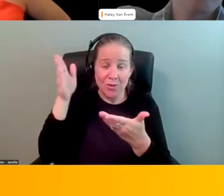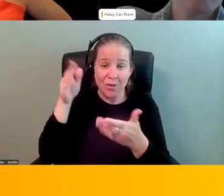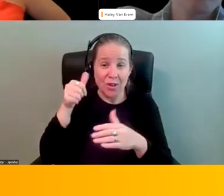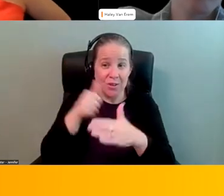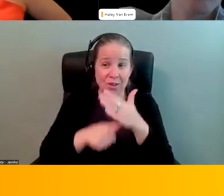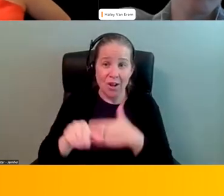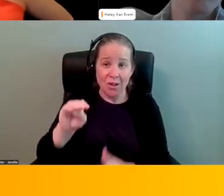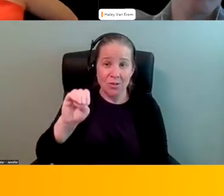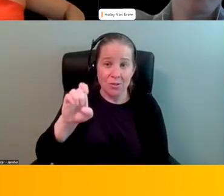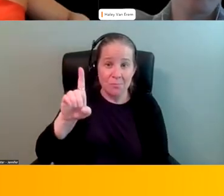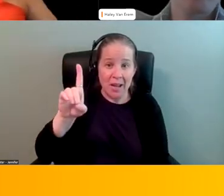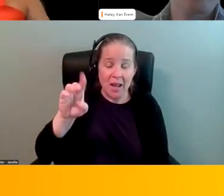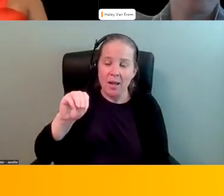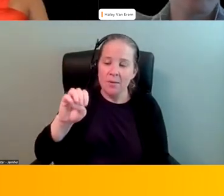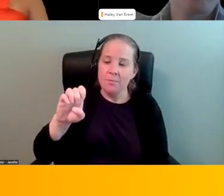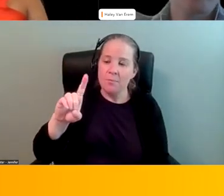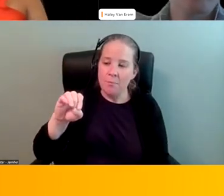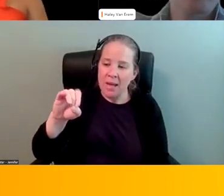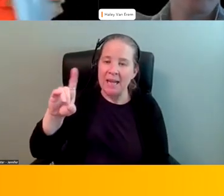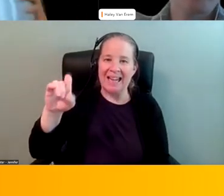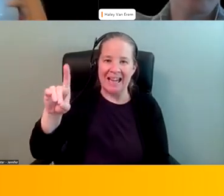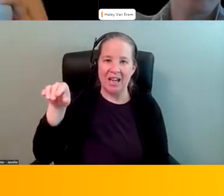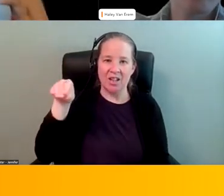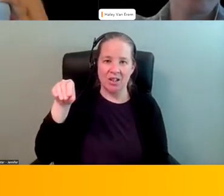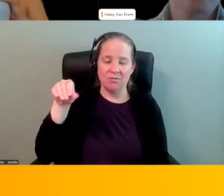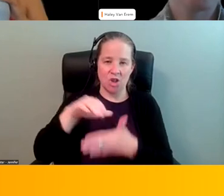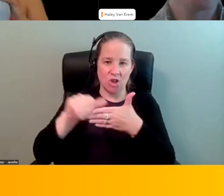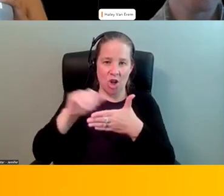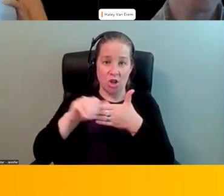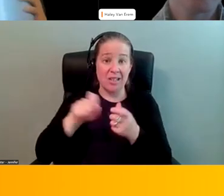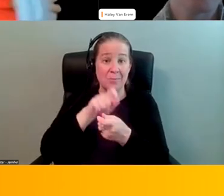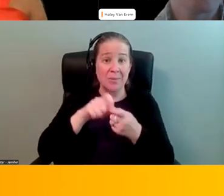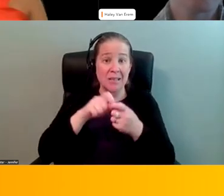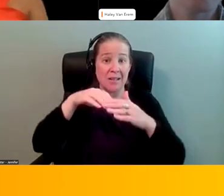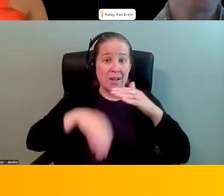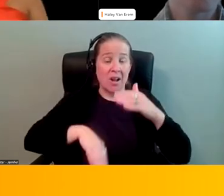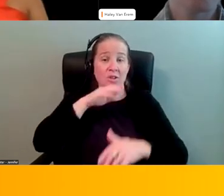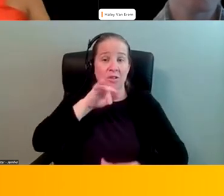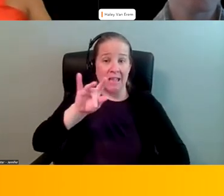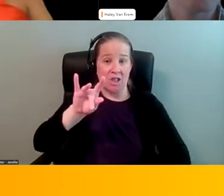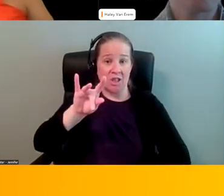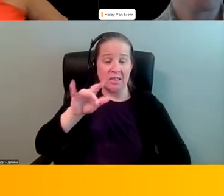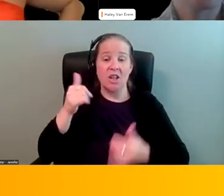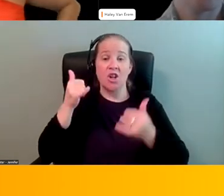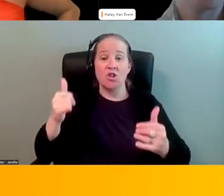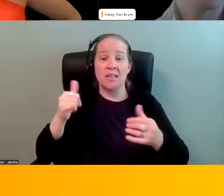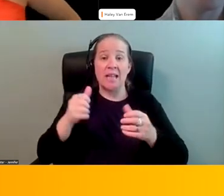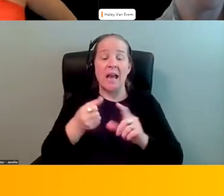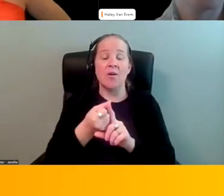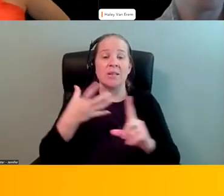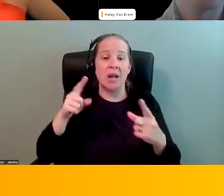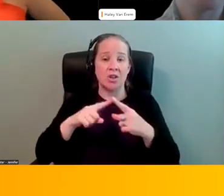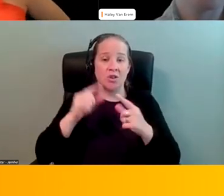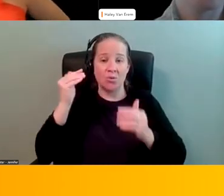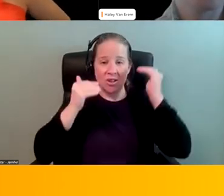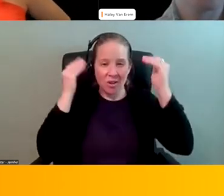dollars especially for young people under the age of 18 it recently just got expanded to adults so we